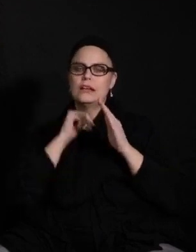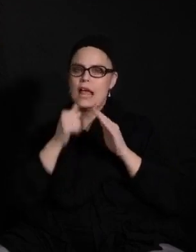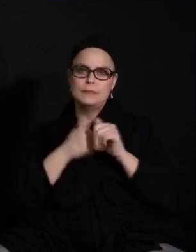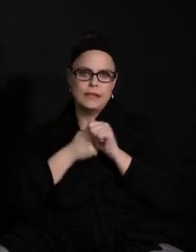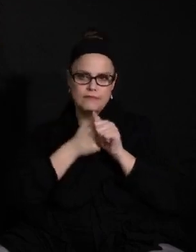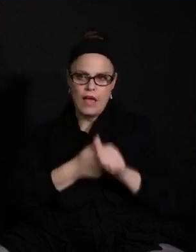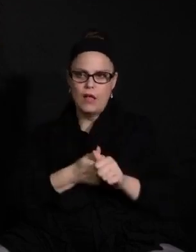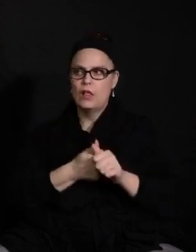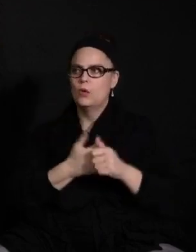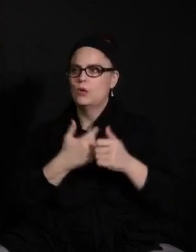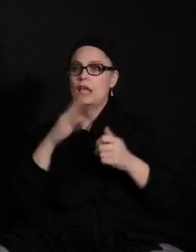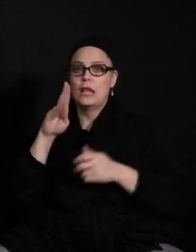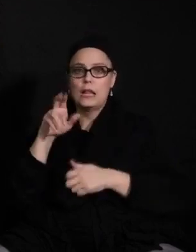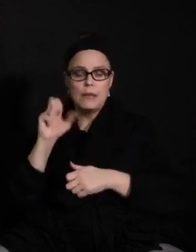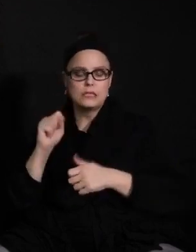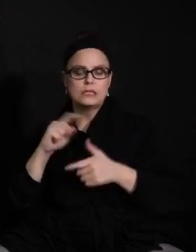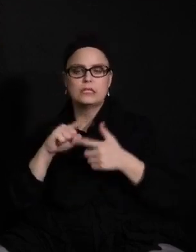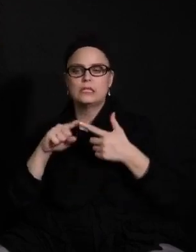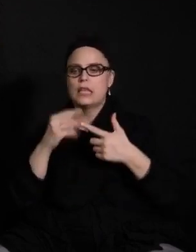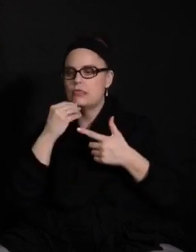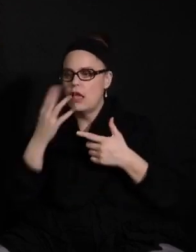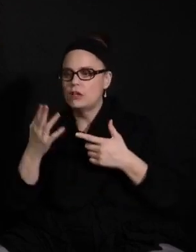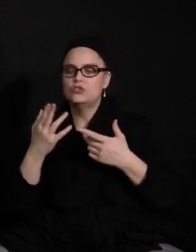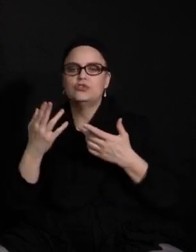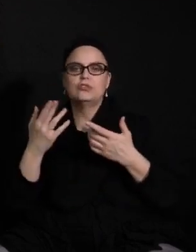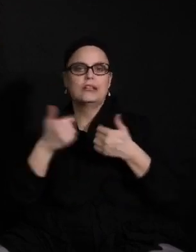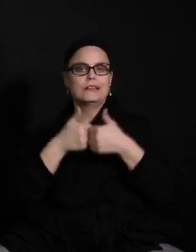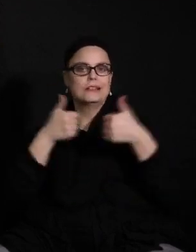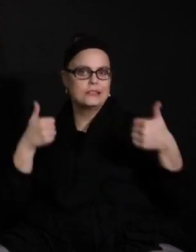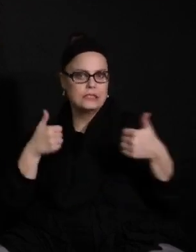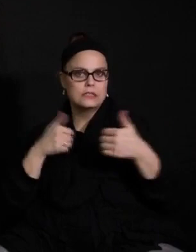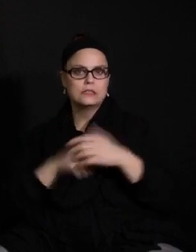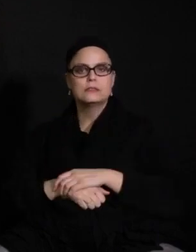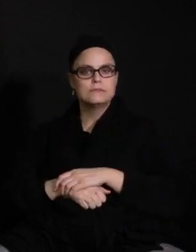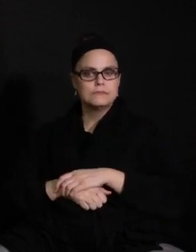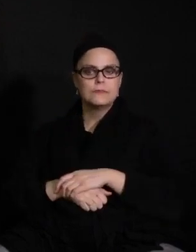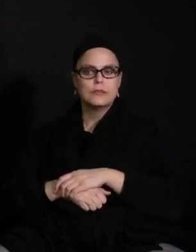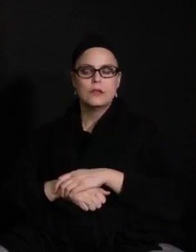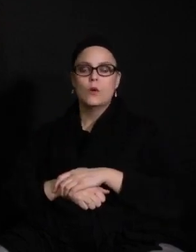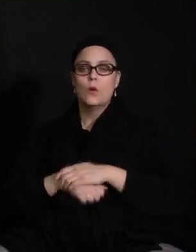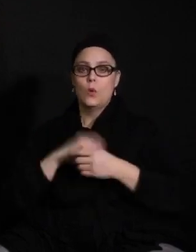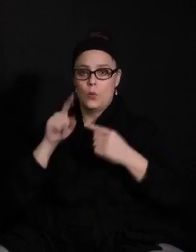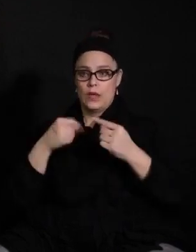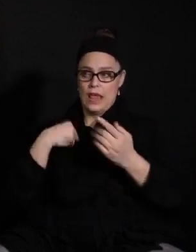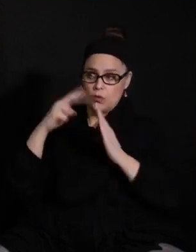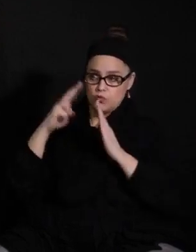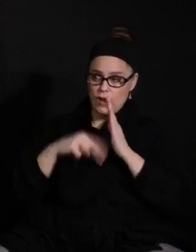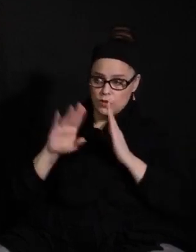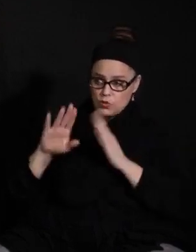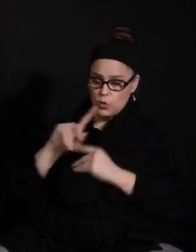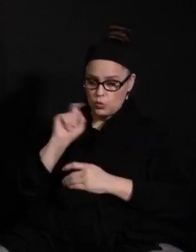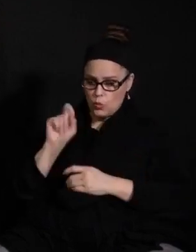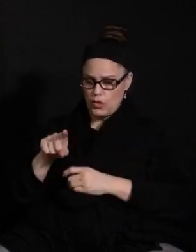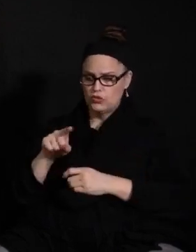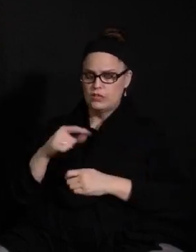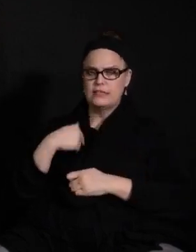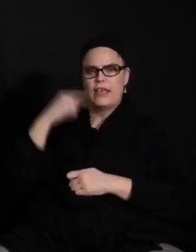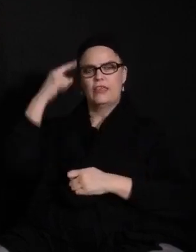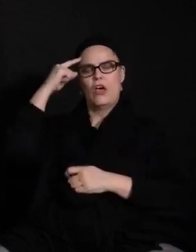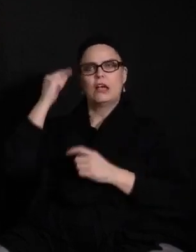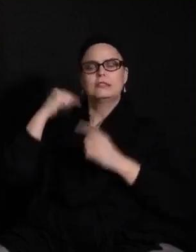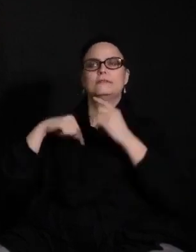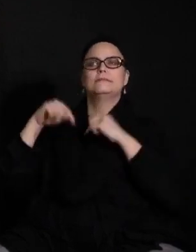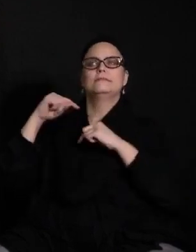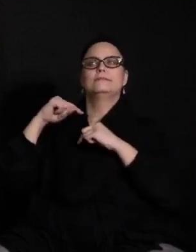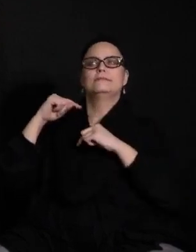and in keeping distance. And Christine, first I want to acknowledge, you know, when I first read your question, I thought back